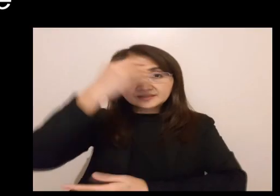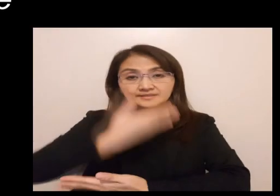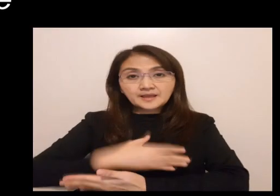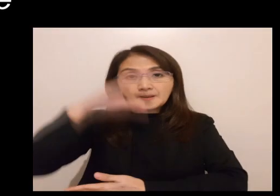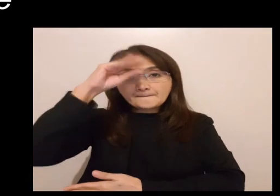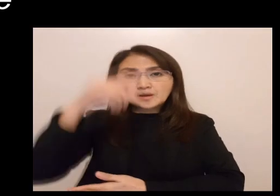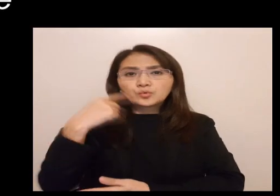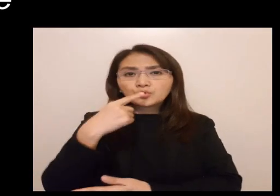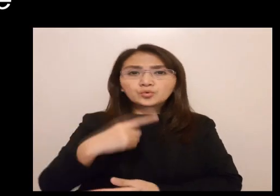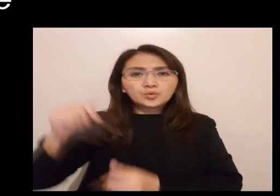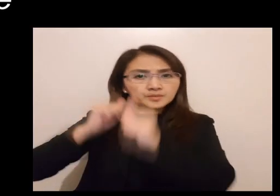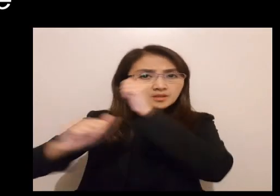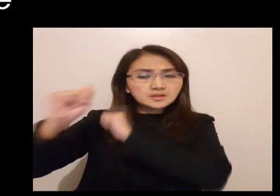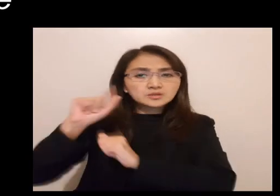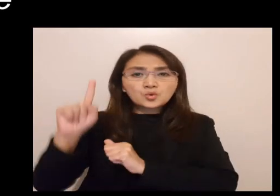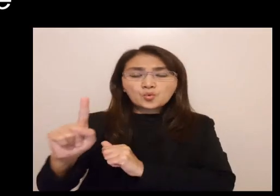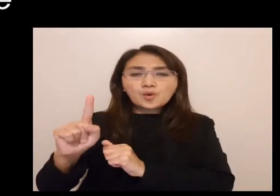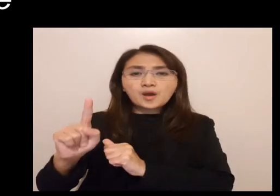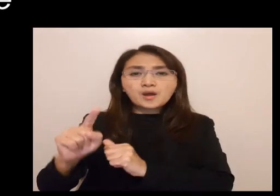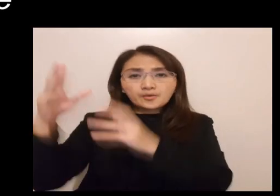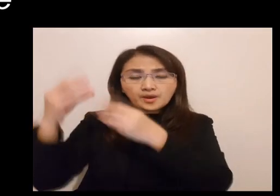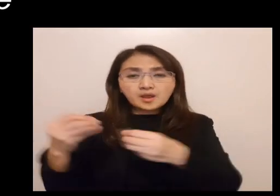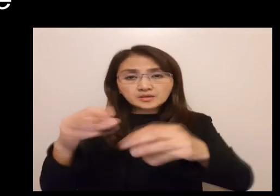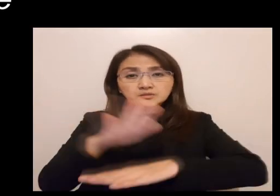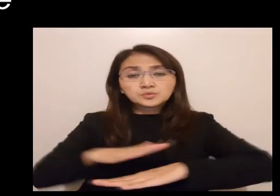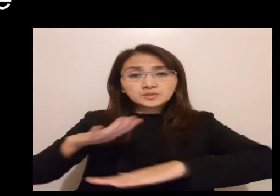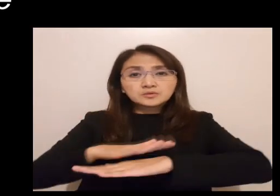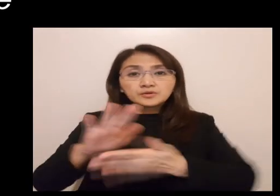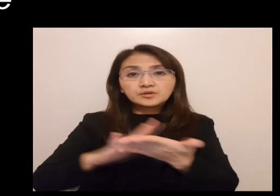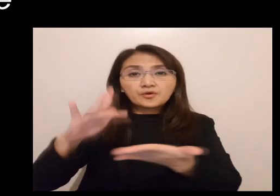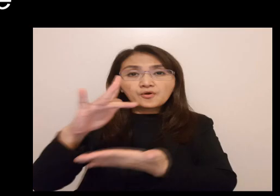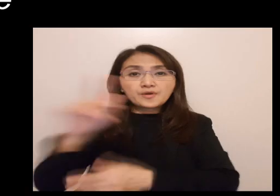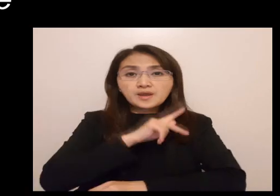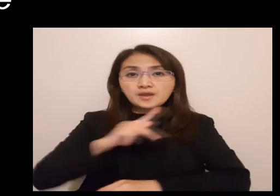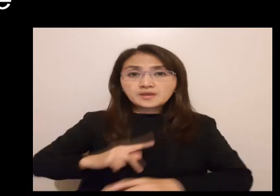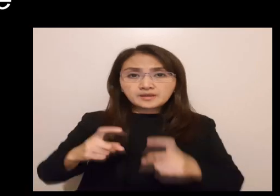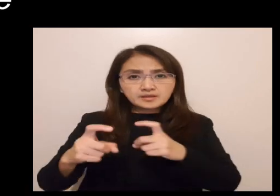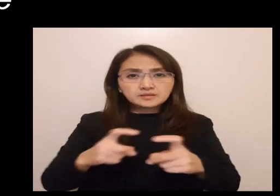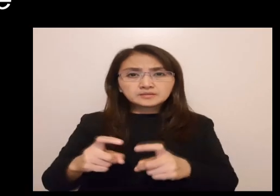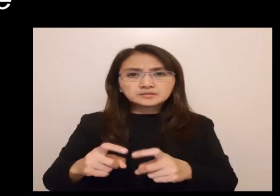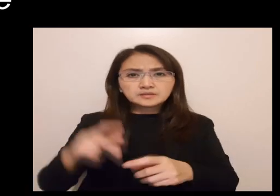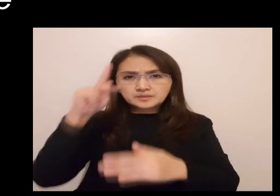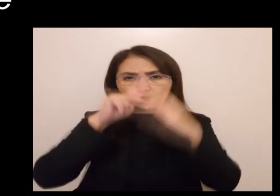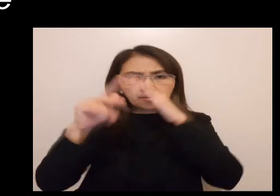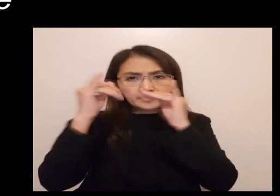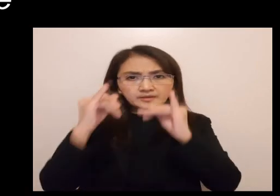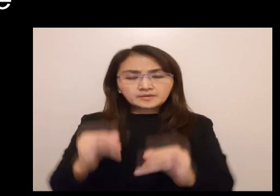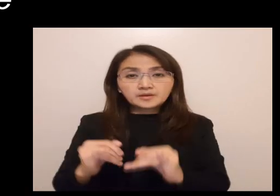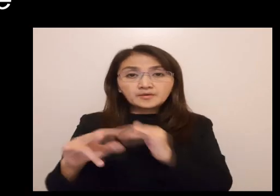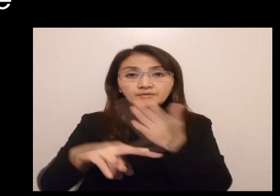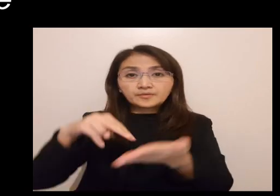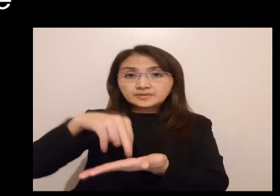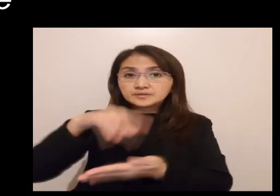The Son of Man to whom the Ancient One grants dominion, glory, and kingship, is a prophetic